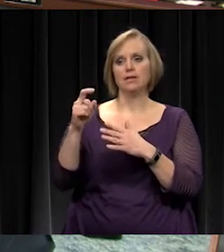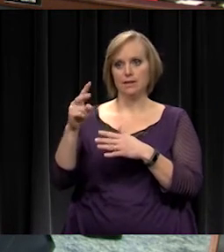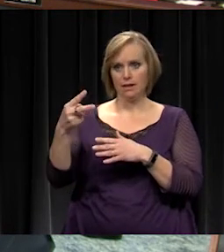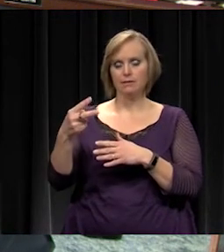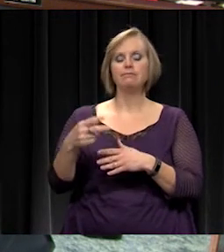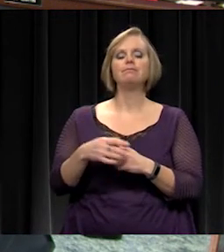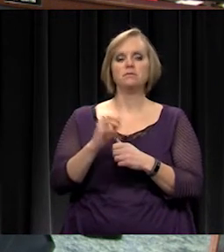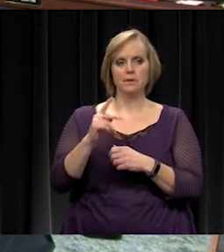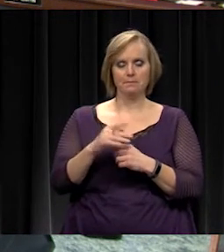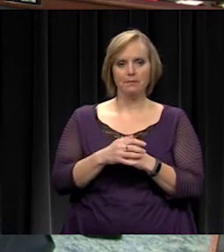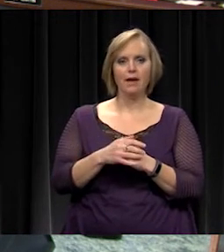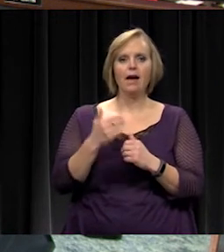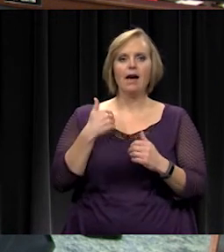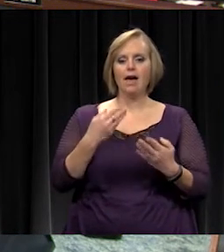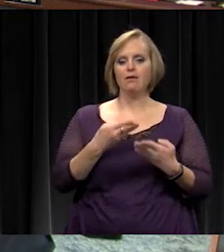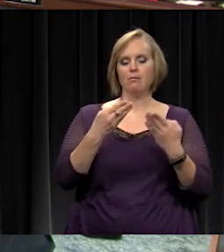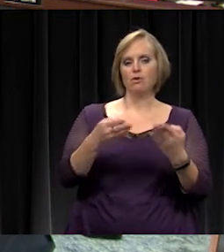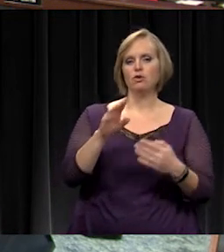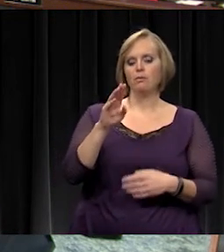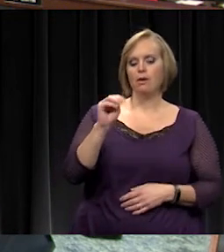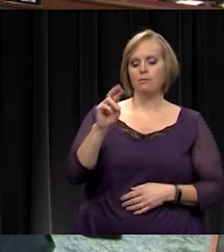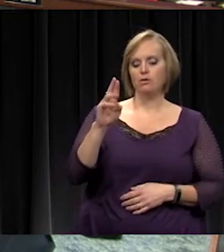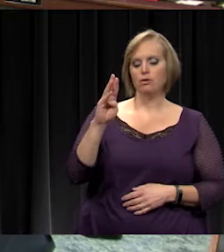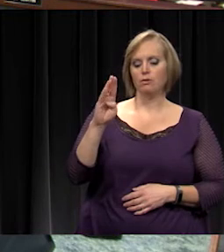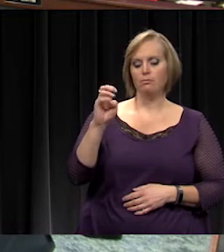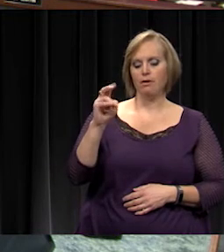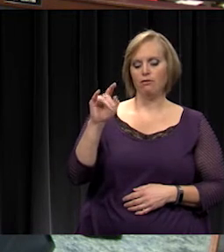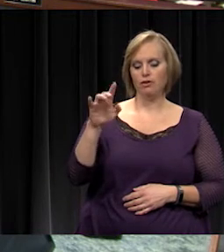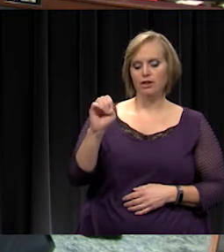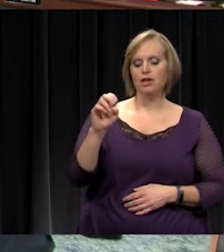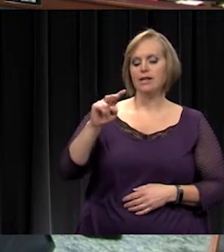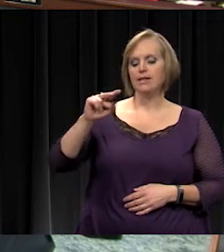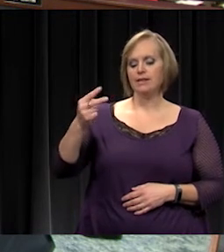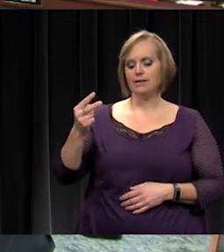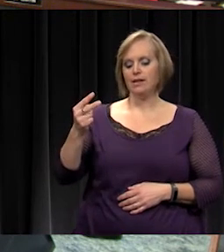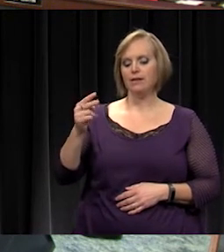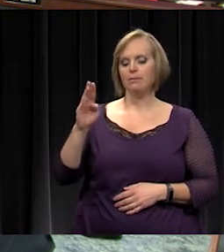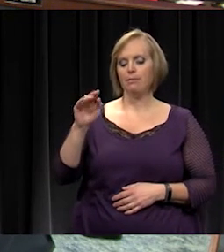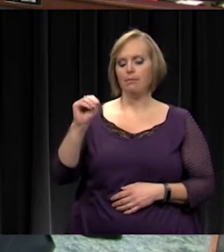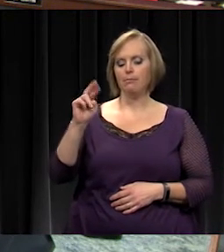All right. I have a motion by Mr. Beveridge and a second by Mr. McCune.